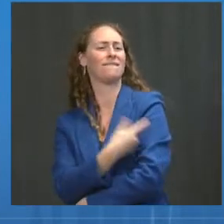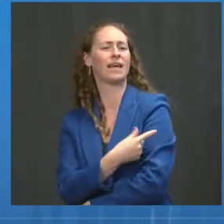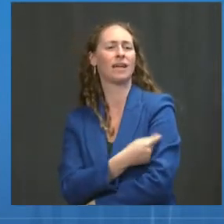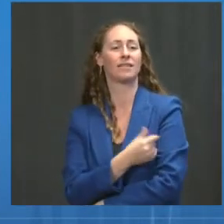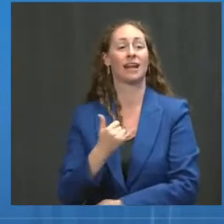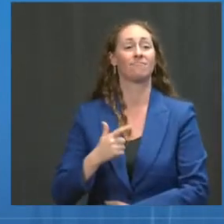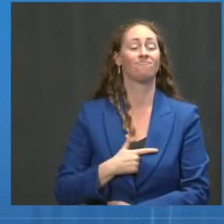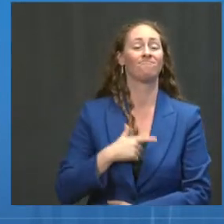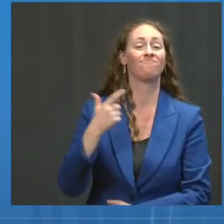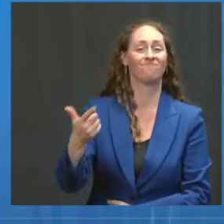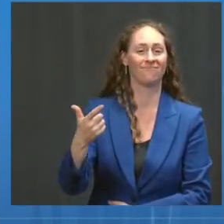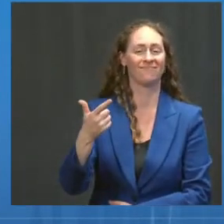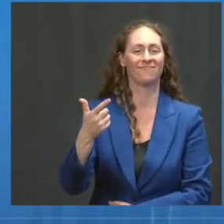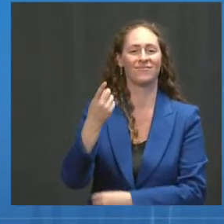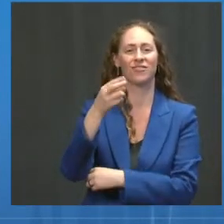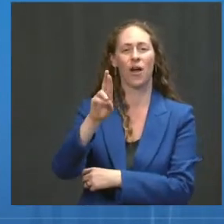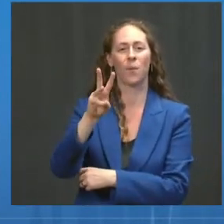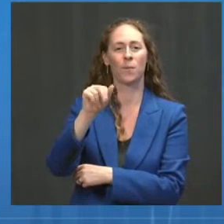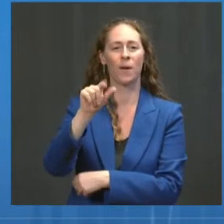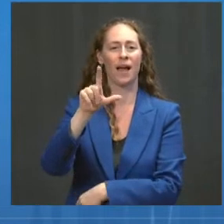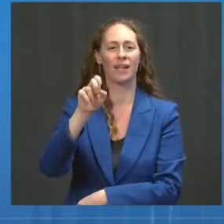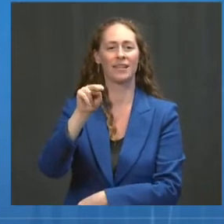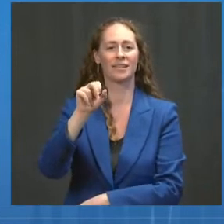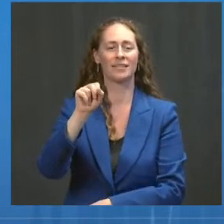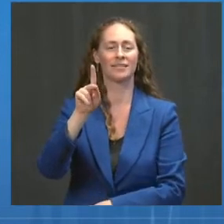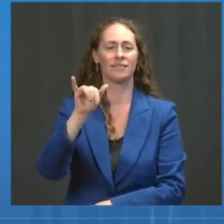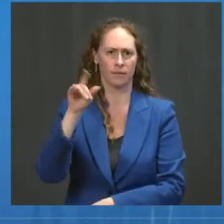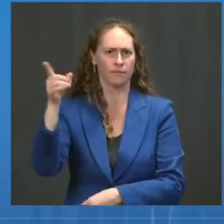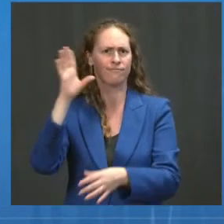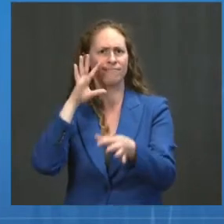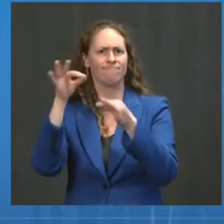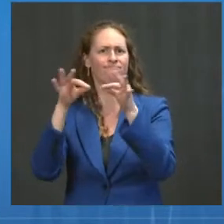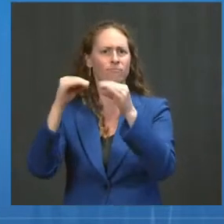some of the data that helped inform our decision to take action now.